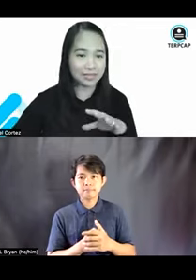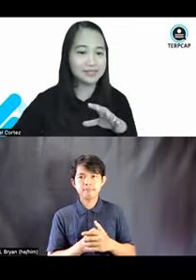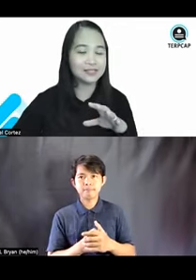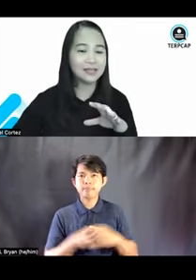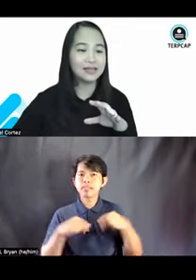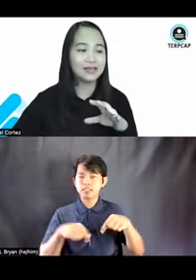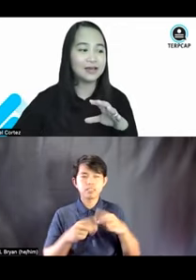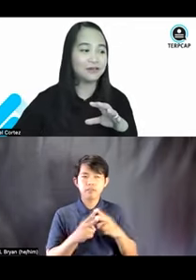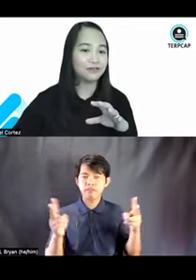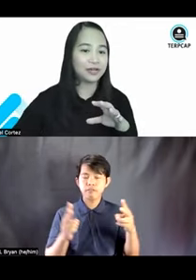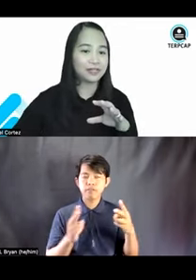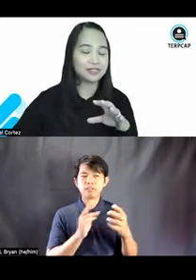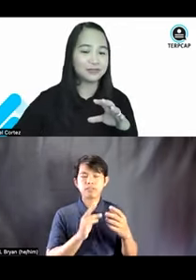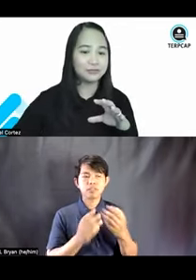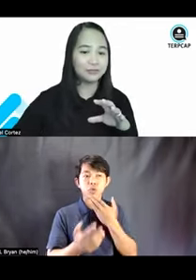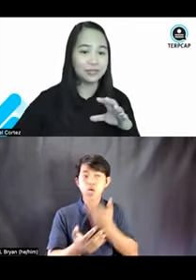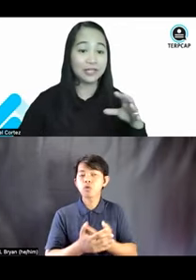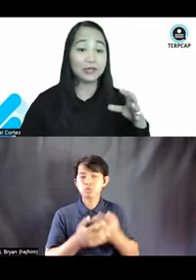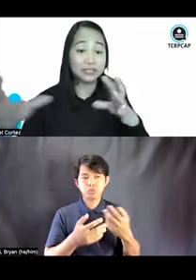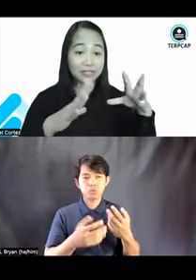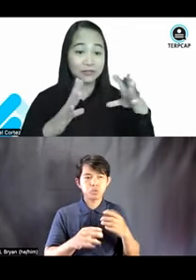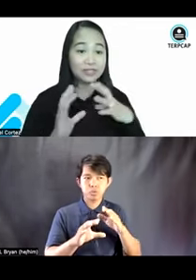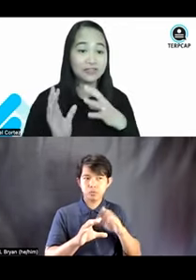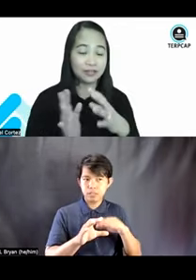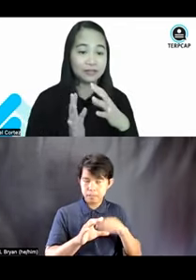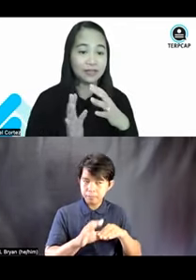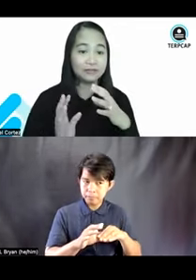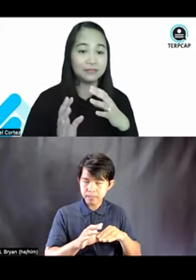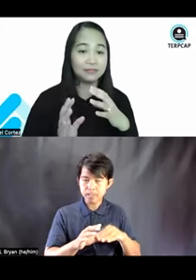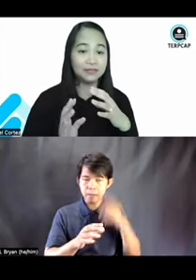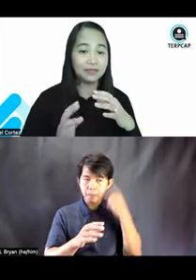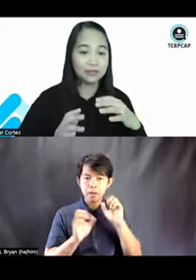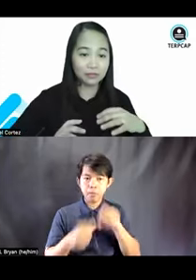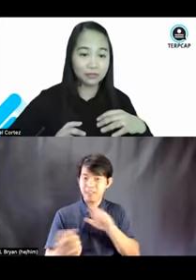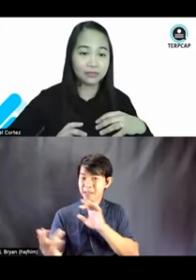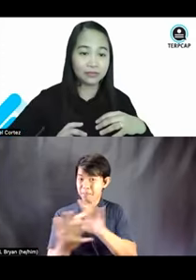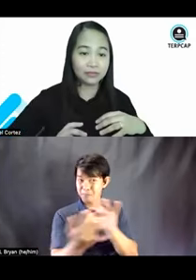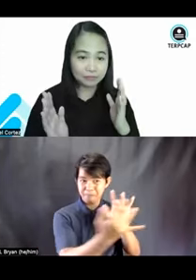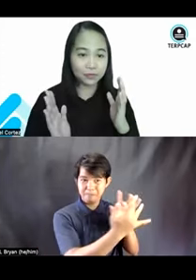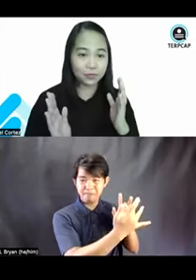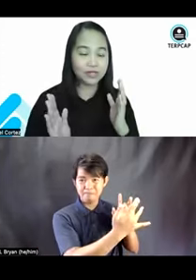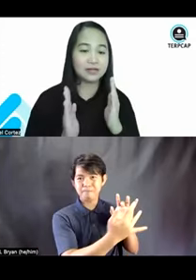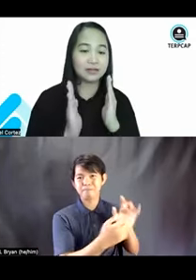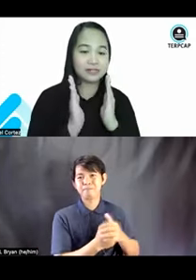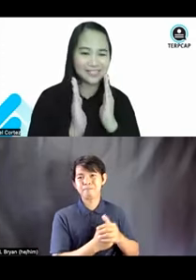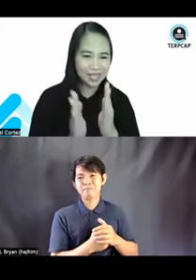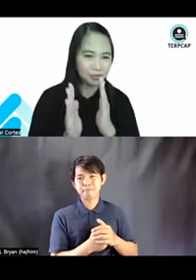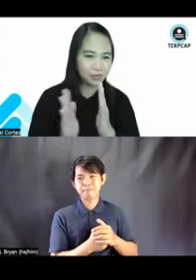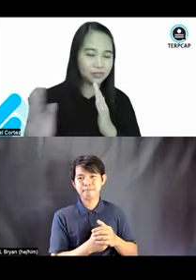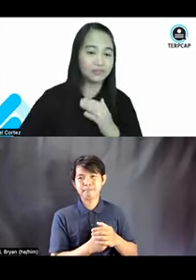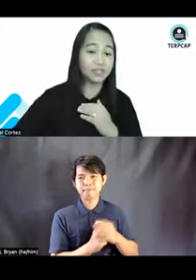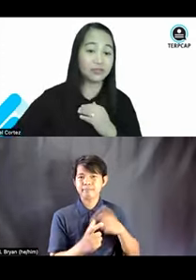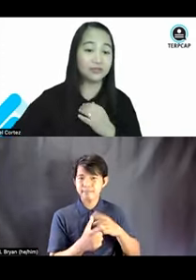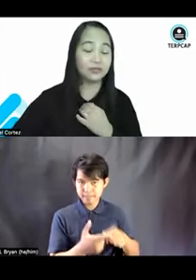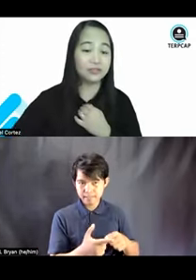space for us to really connect with each other and, you know, help towards our same